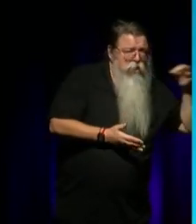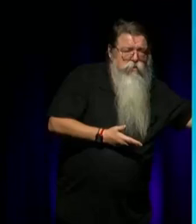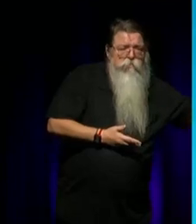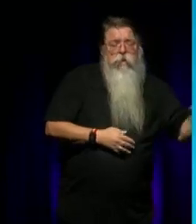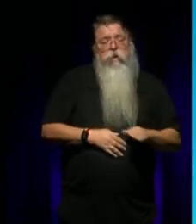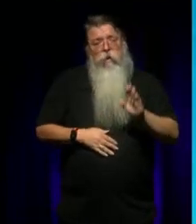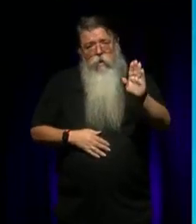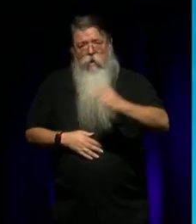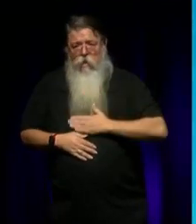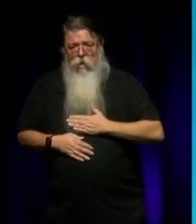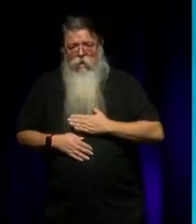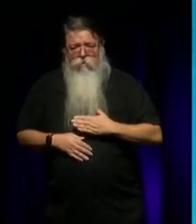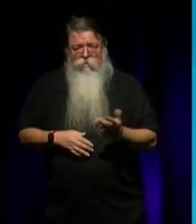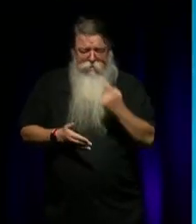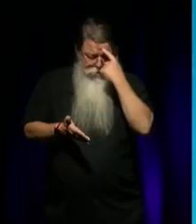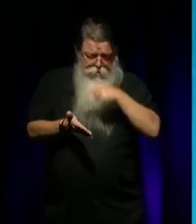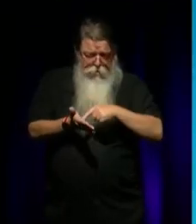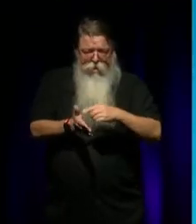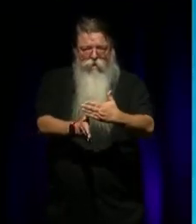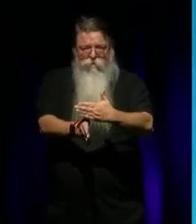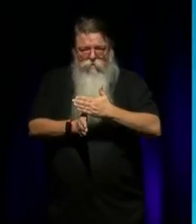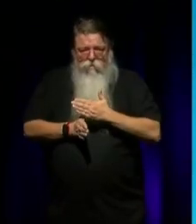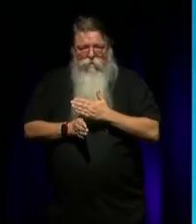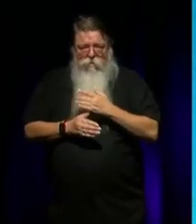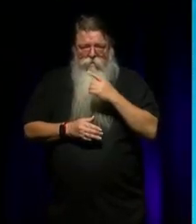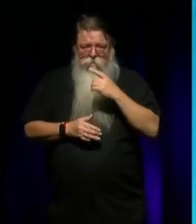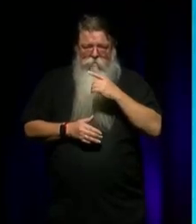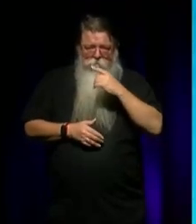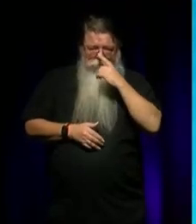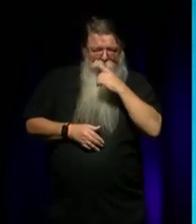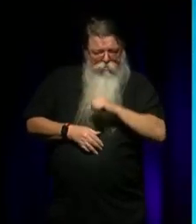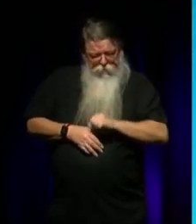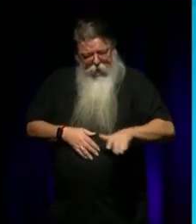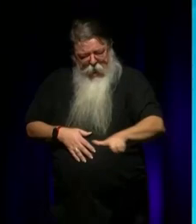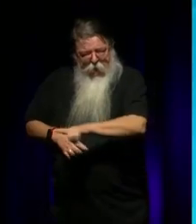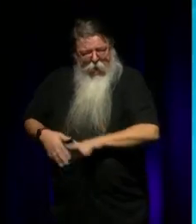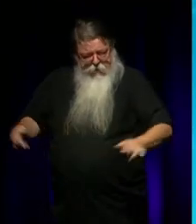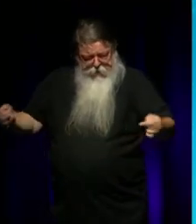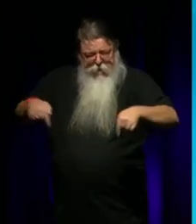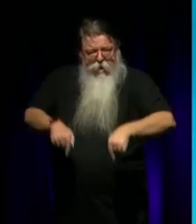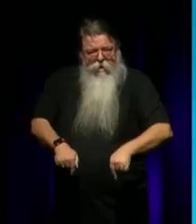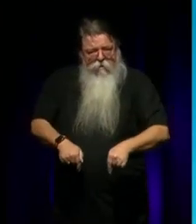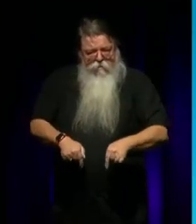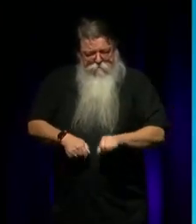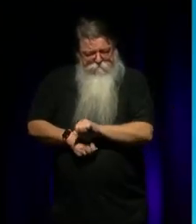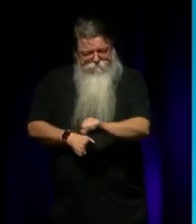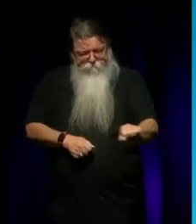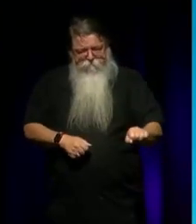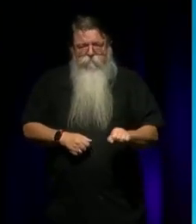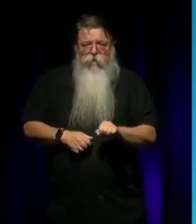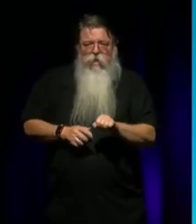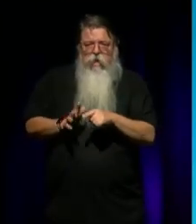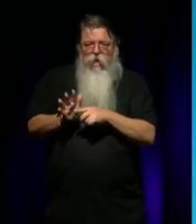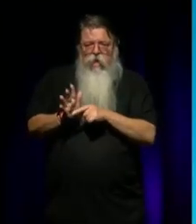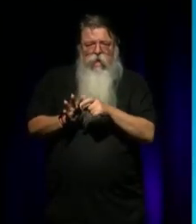on which we gather this evening, the younger and durable people, and pay respects to their elders past,